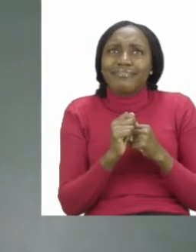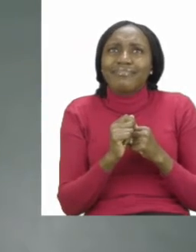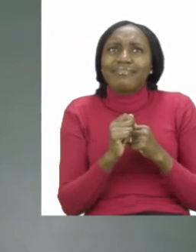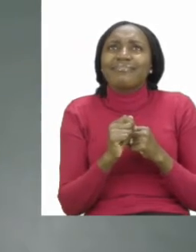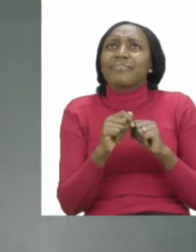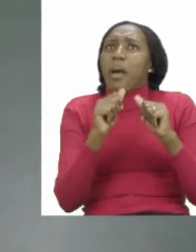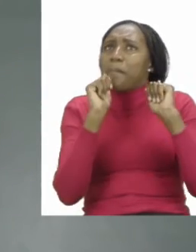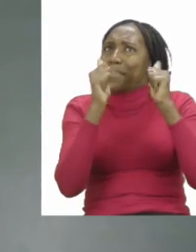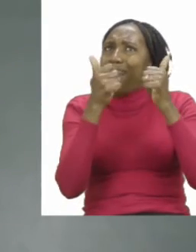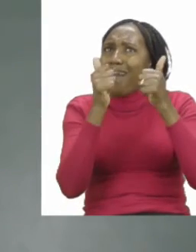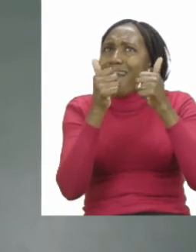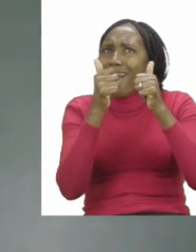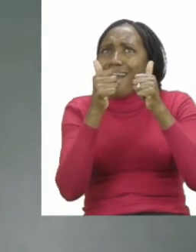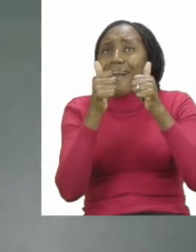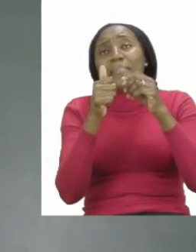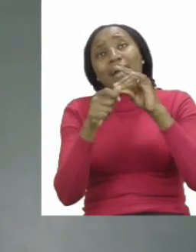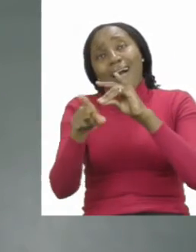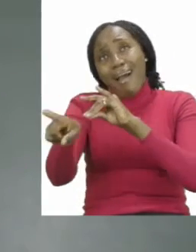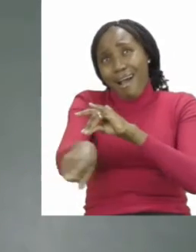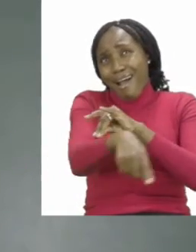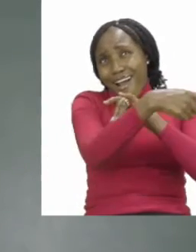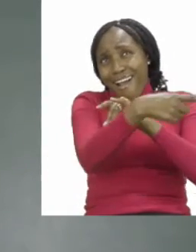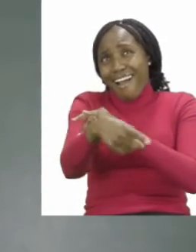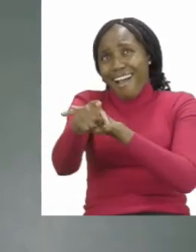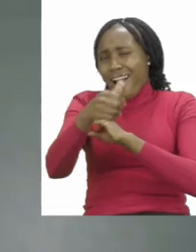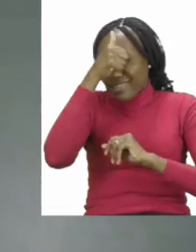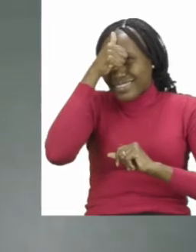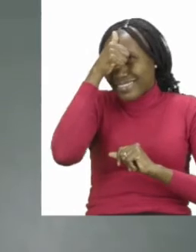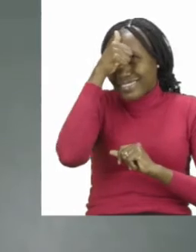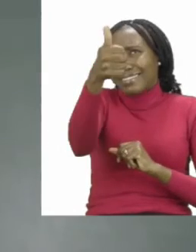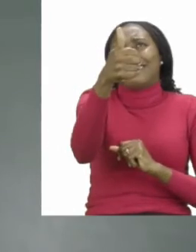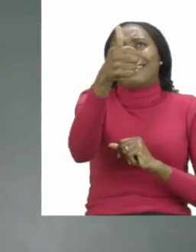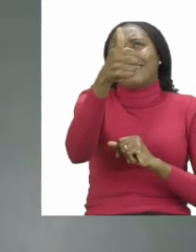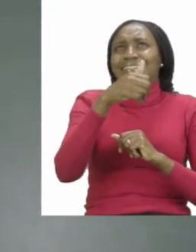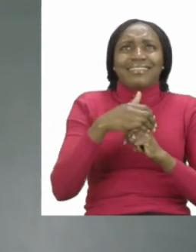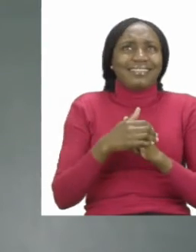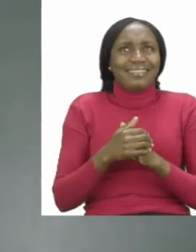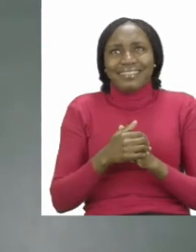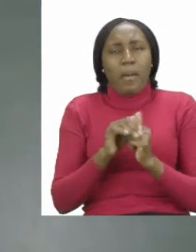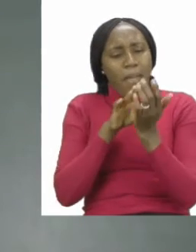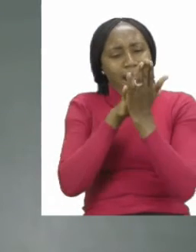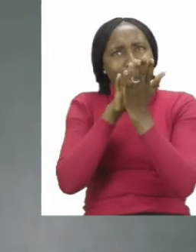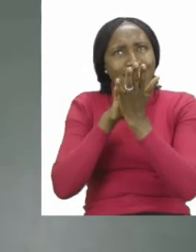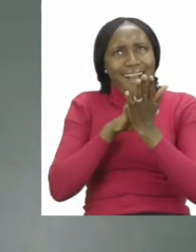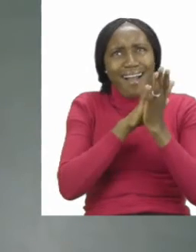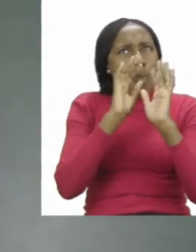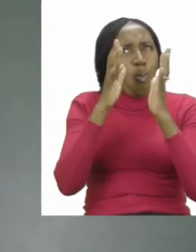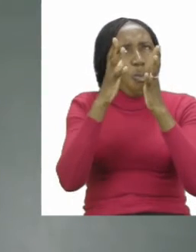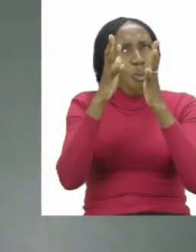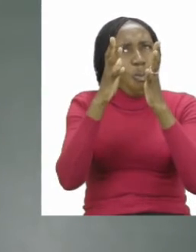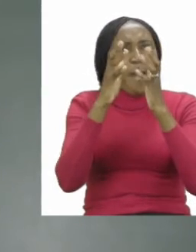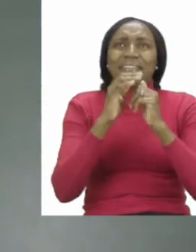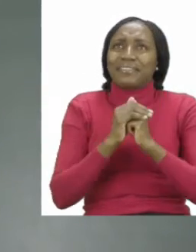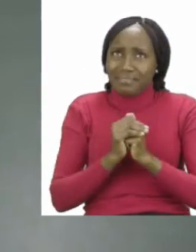Excellent boys and girls you are so smart. This is a picture of an elephant. Now